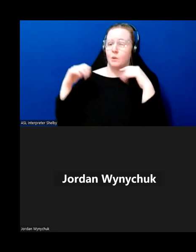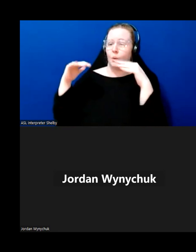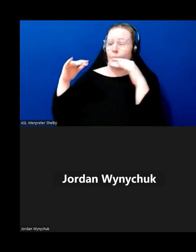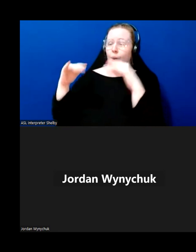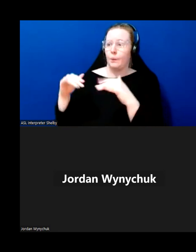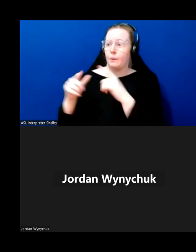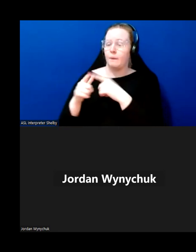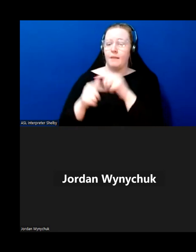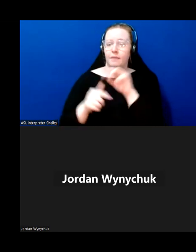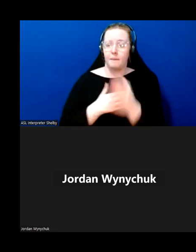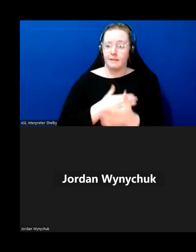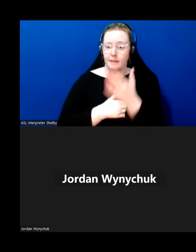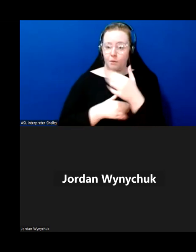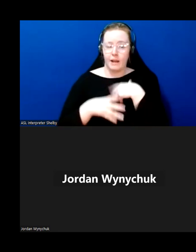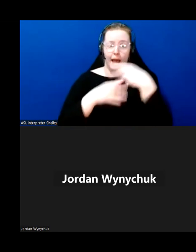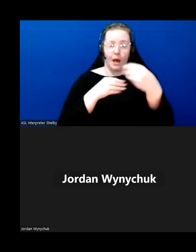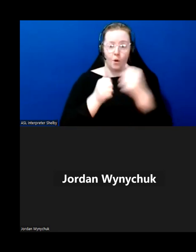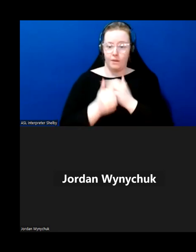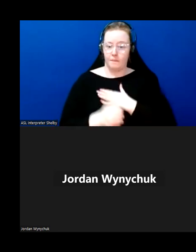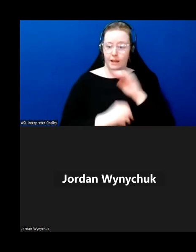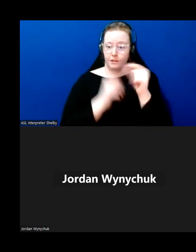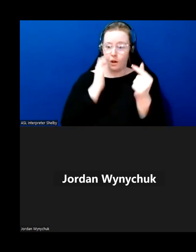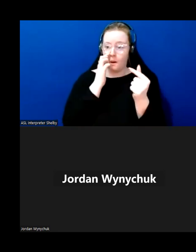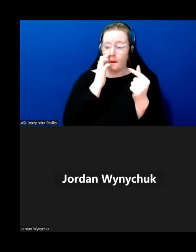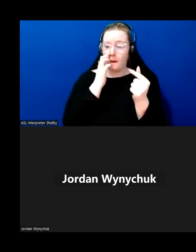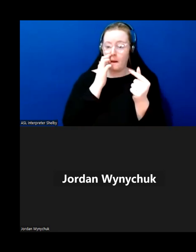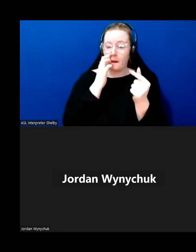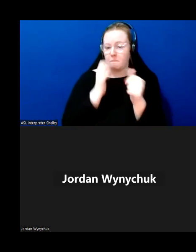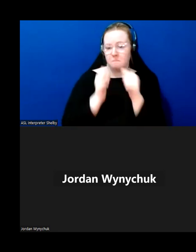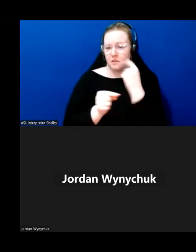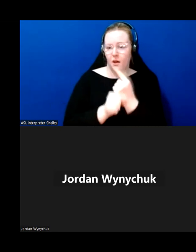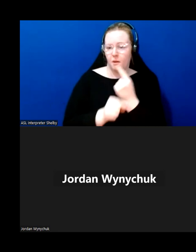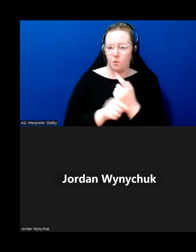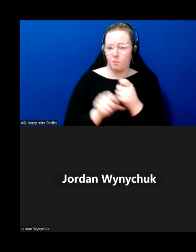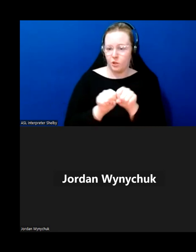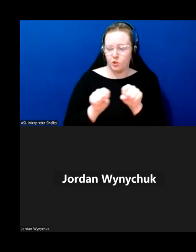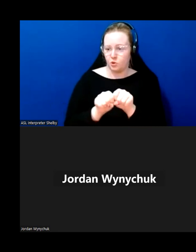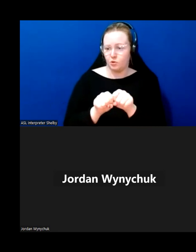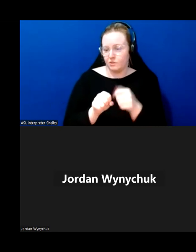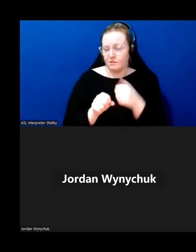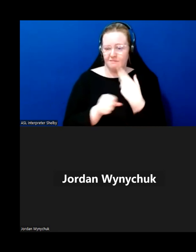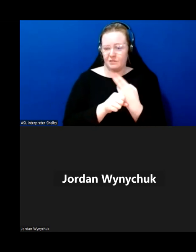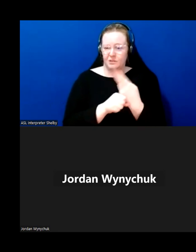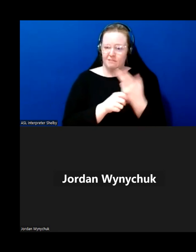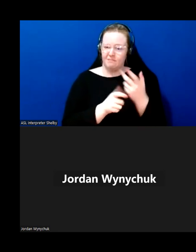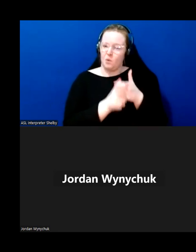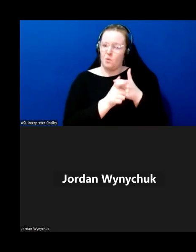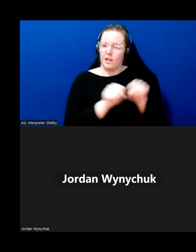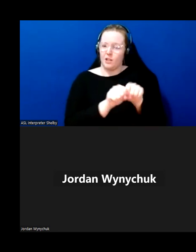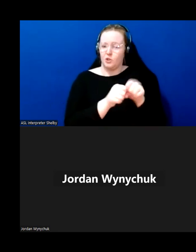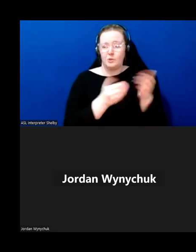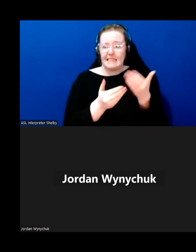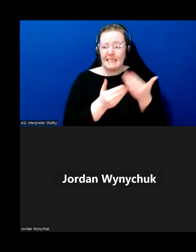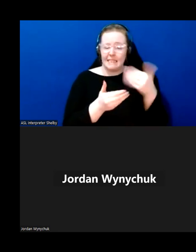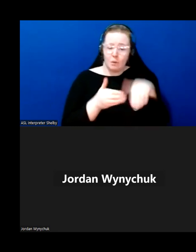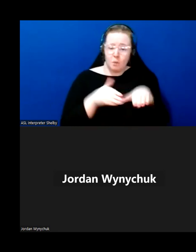to take uh brogan out for a walk and uh yeah i wasn't wearing the right shoes i was wearing my sneakers because they're easy to just flip on and off and